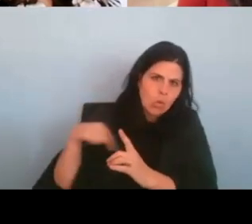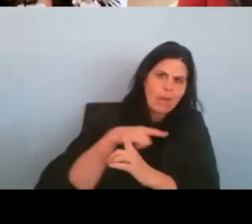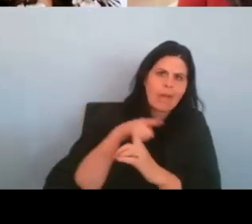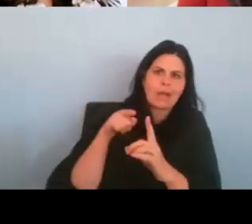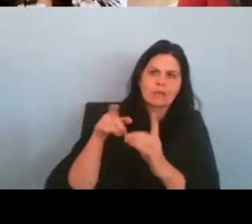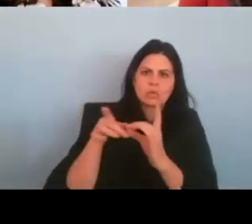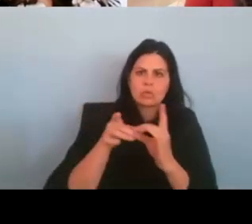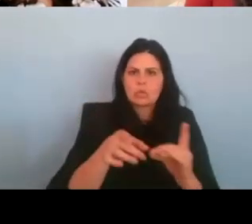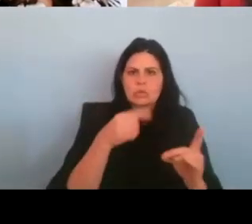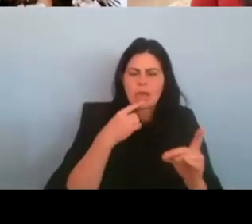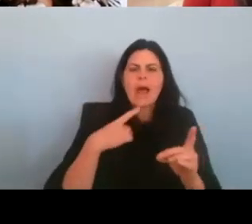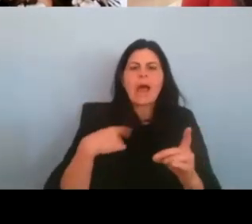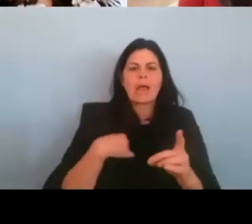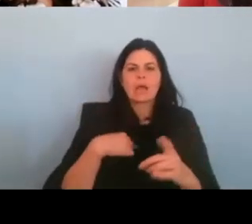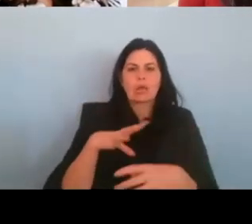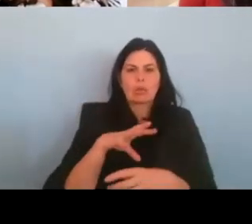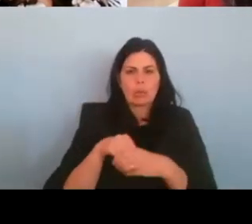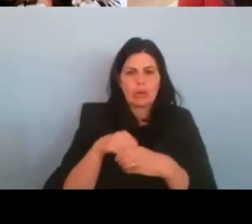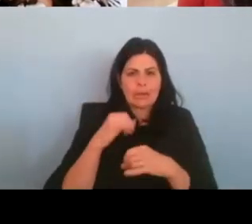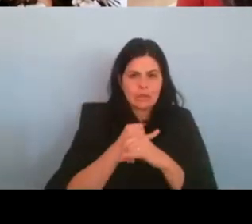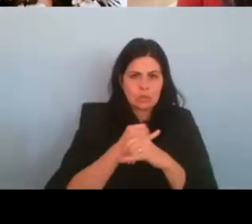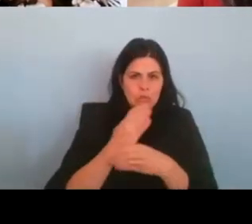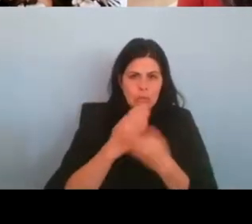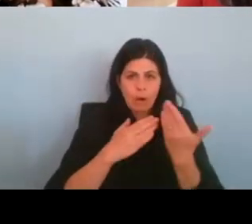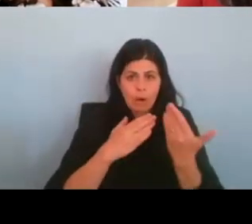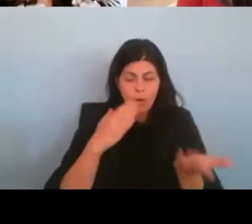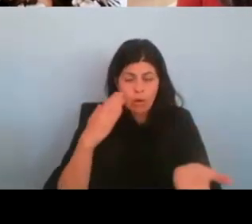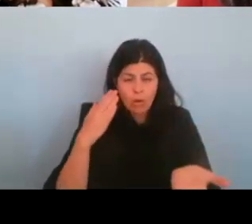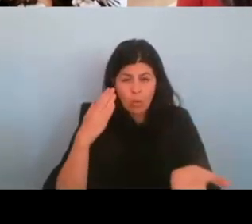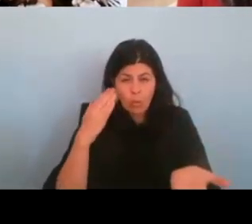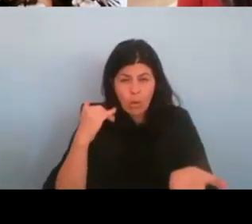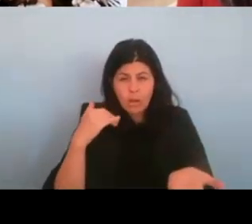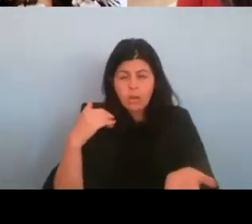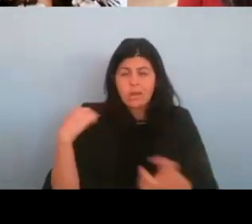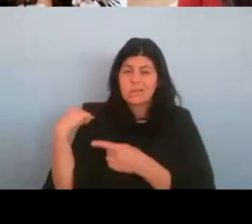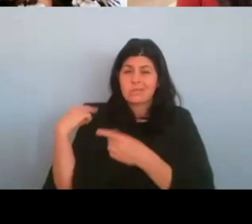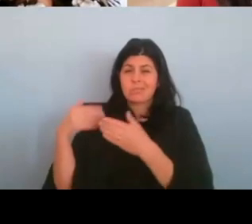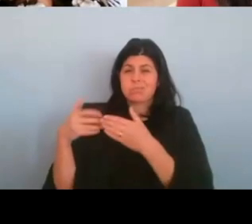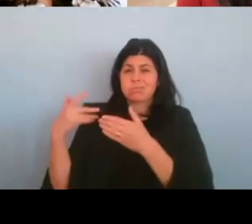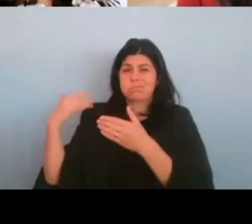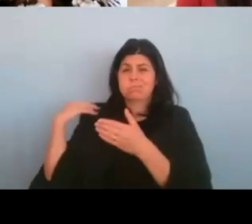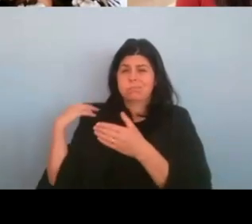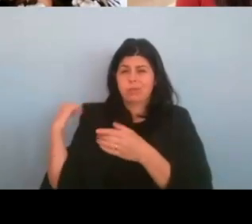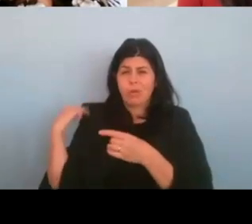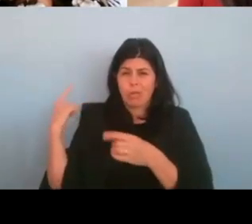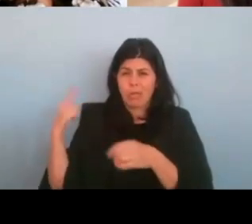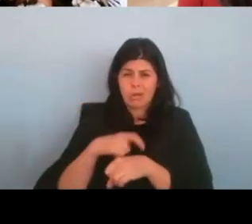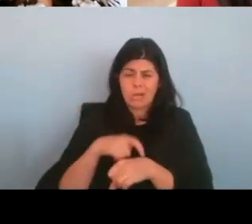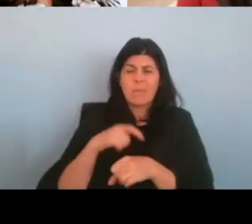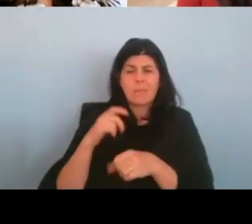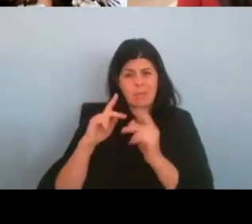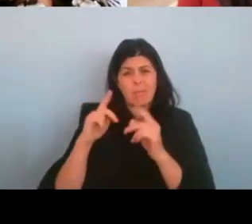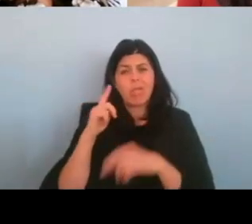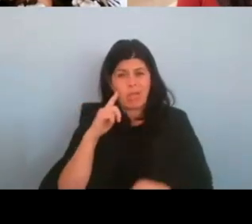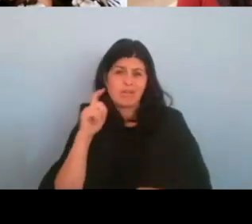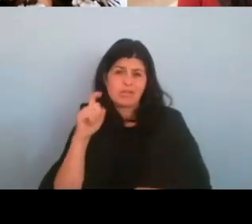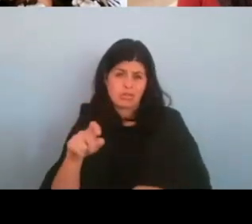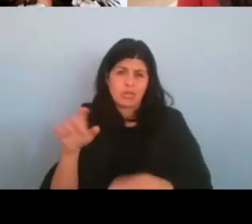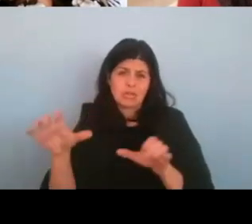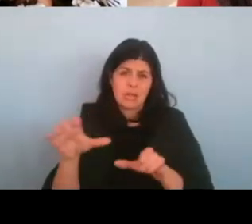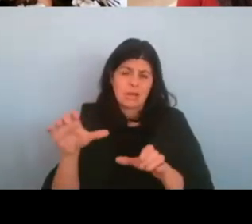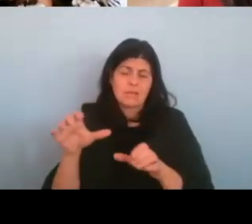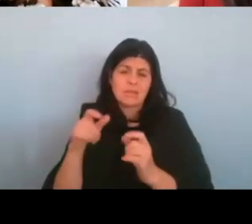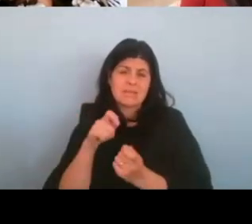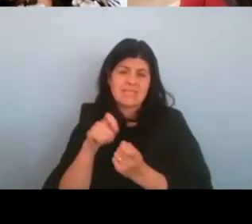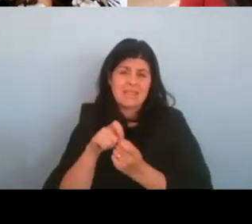institution part, I think, because that was how people for so long perceived what should be done specifically for profoundly